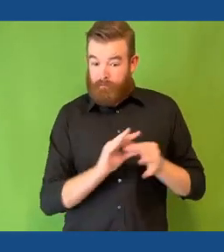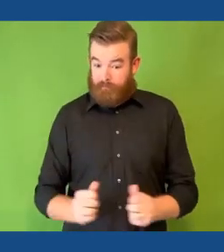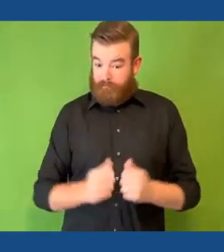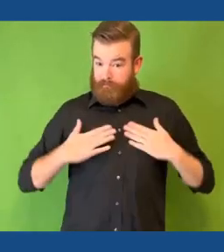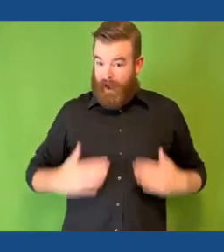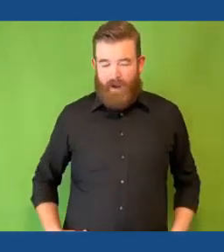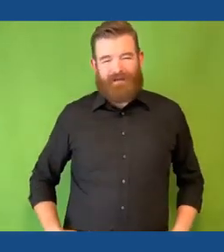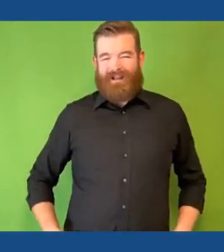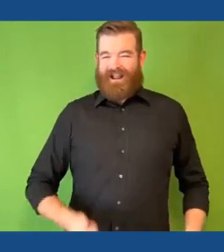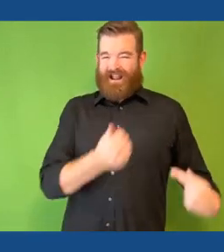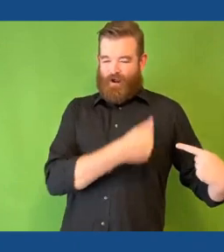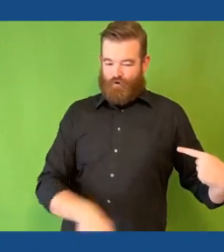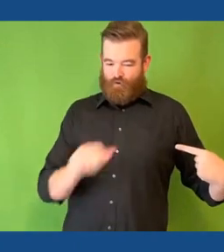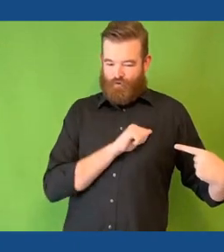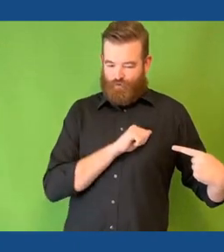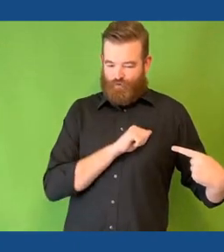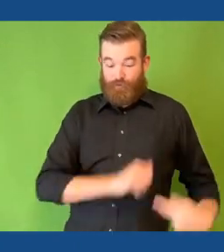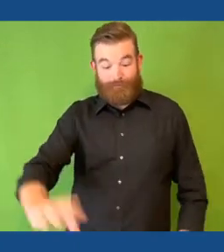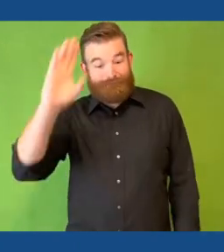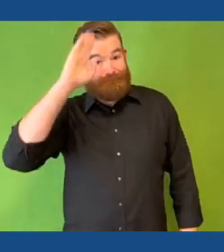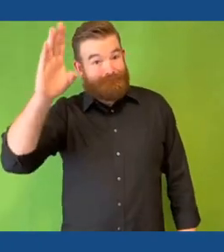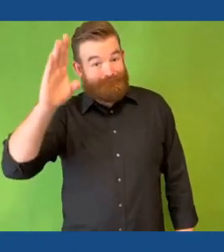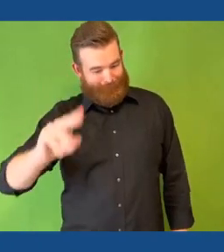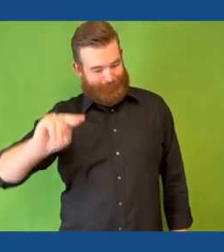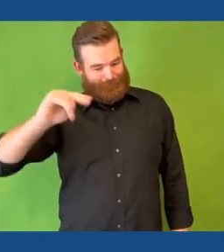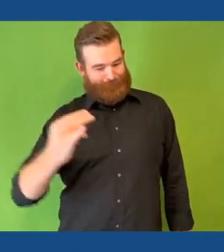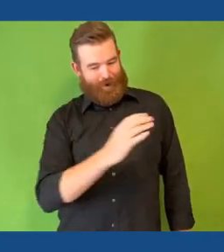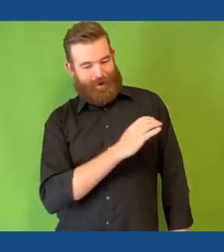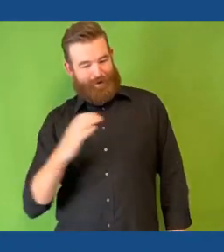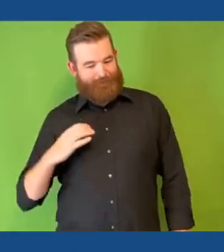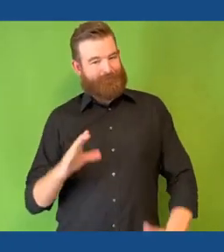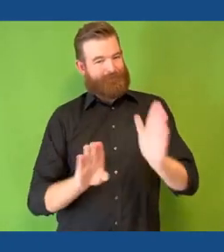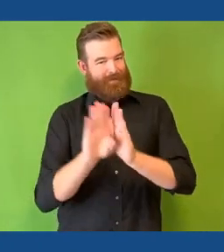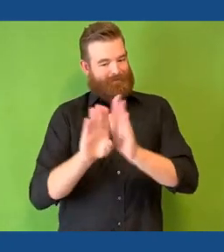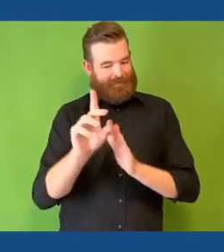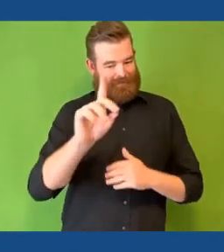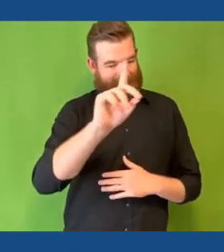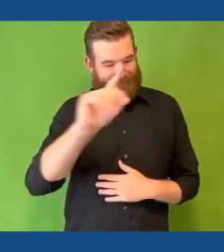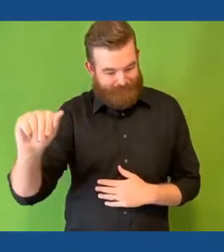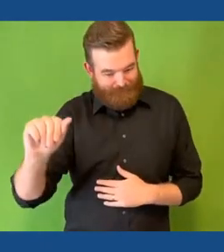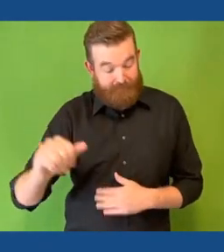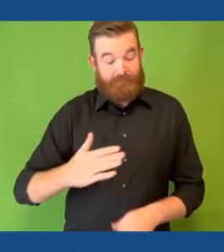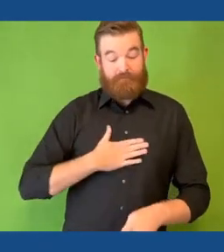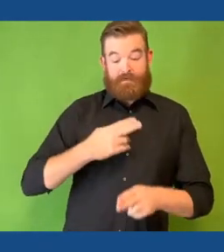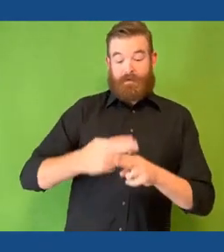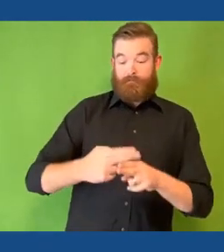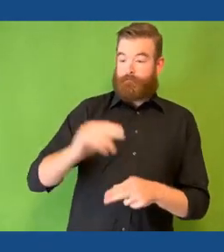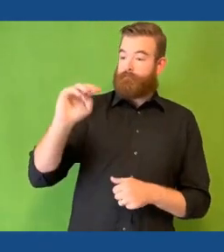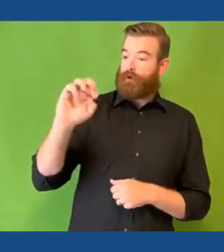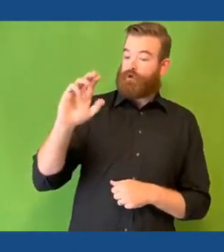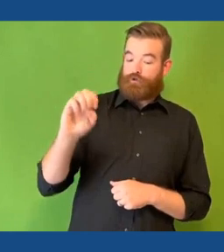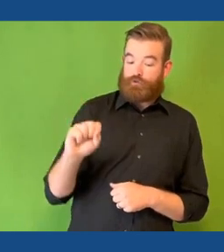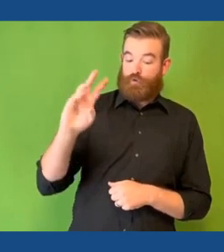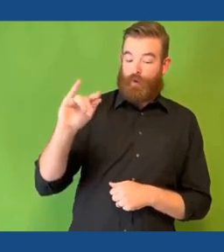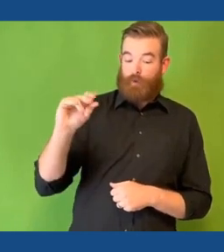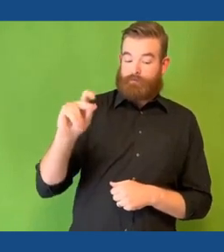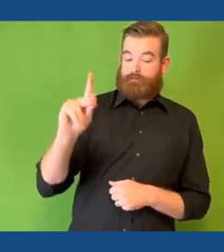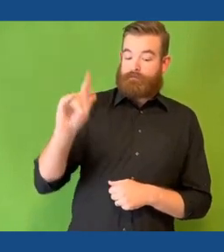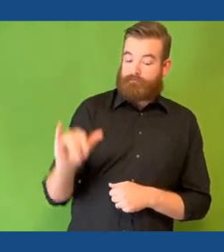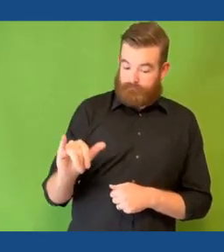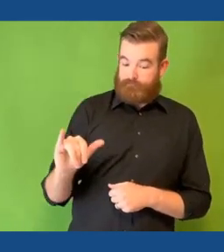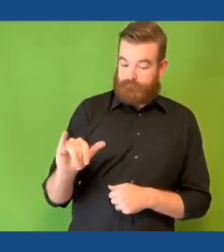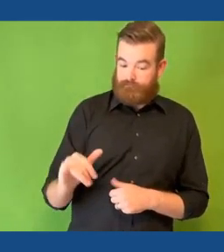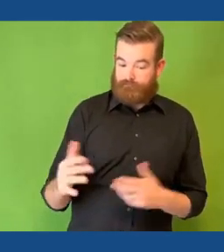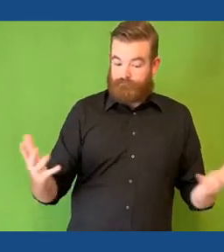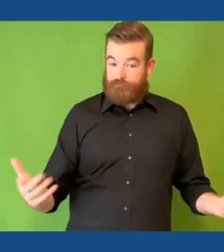is in one's attitude. Greetings from the New Jersey Council on Developmental Disabilities. My name is Mercedes Witowski and while I'm